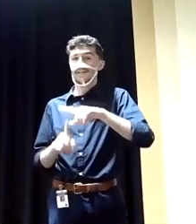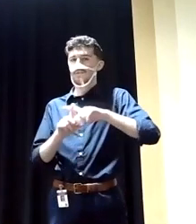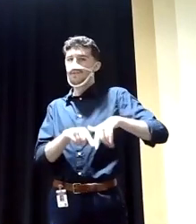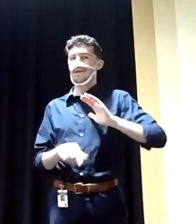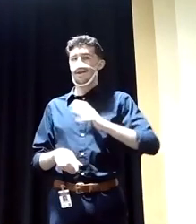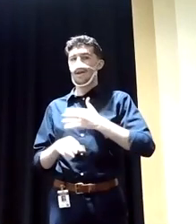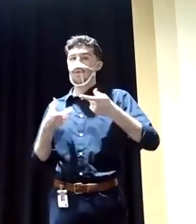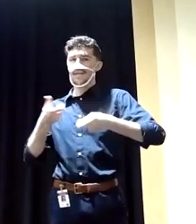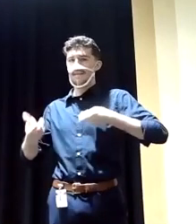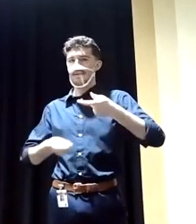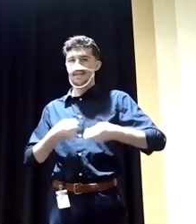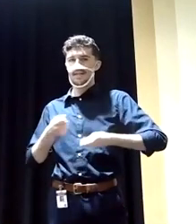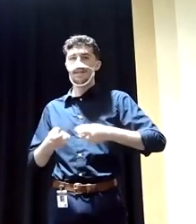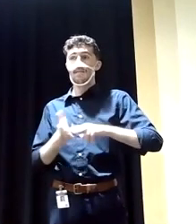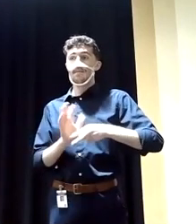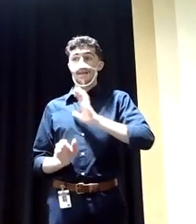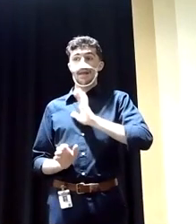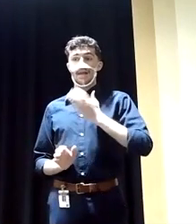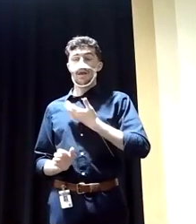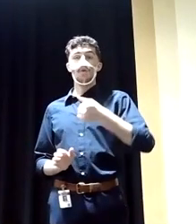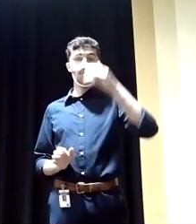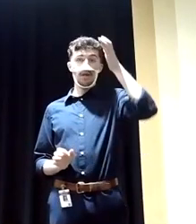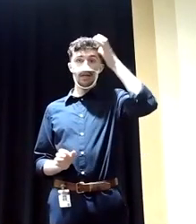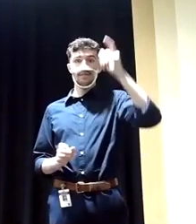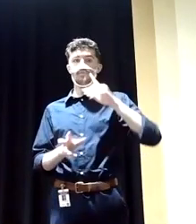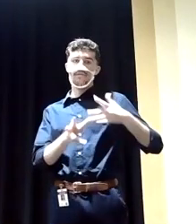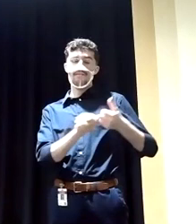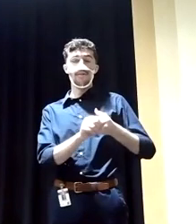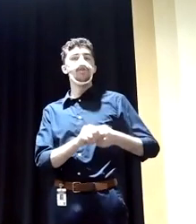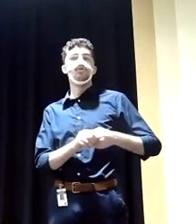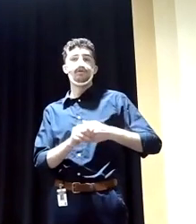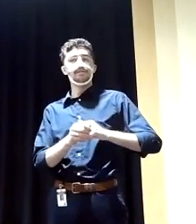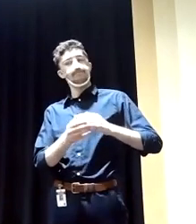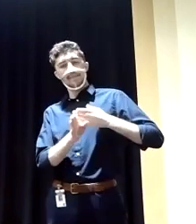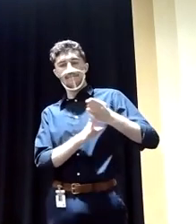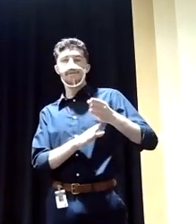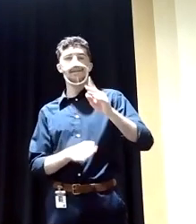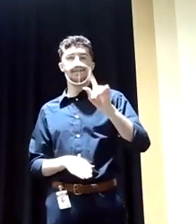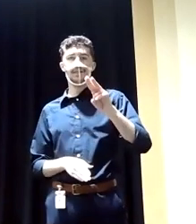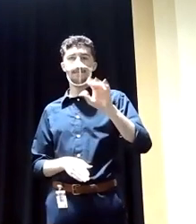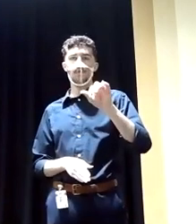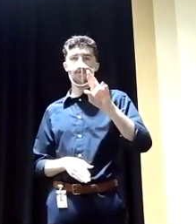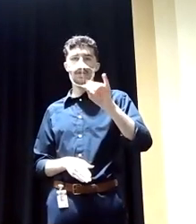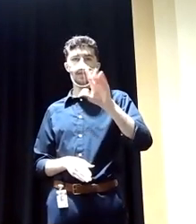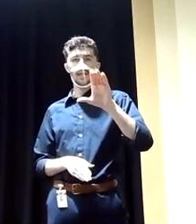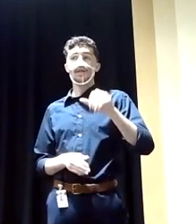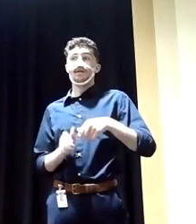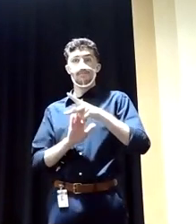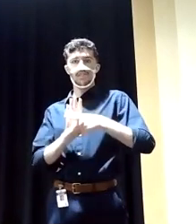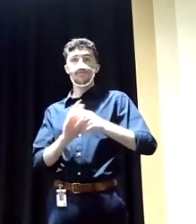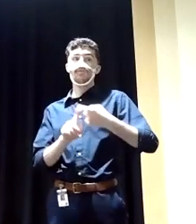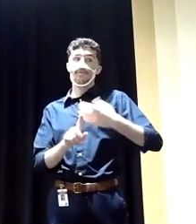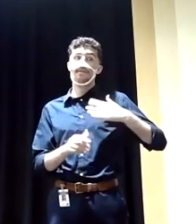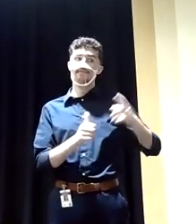remained ideologically consistent with core democratic values and principles from my first campaign back in